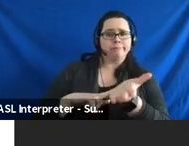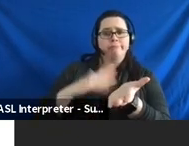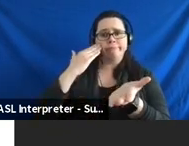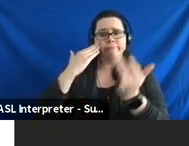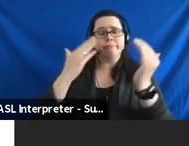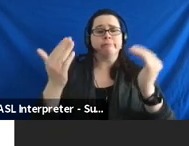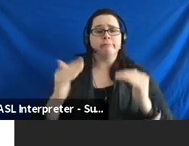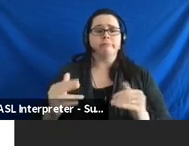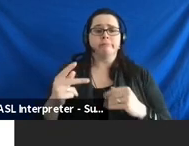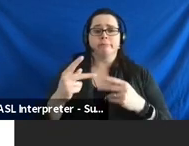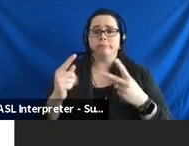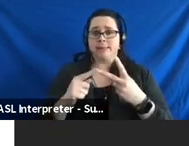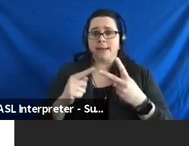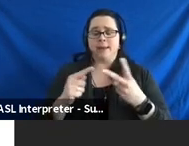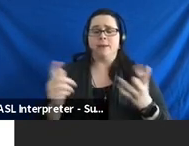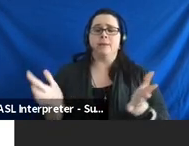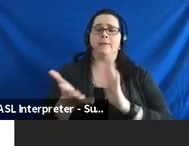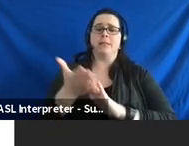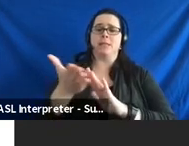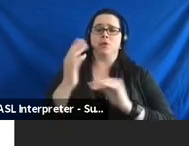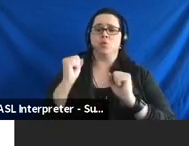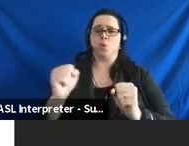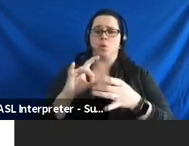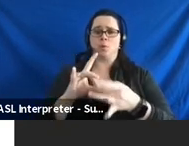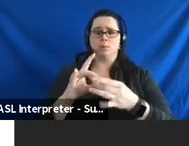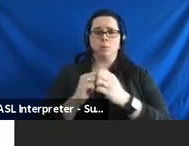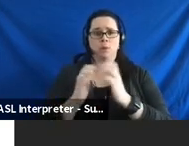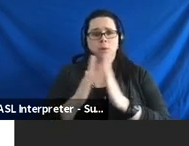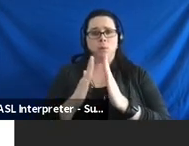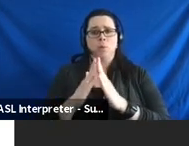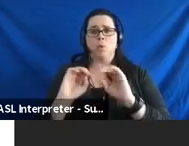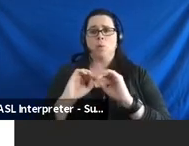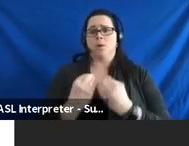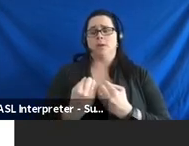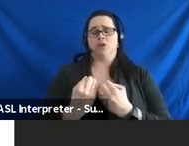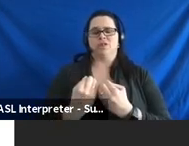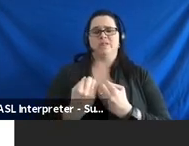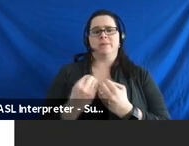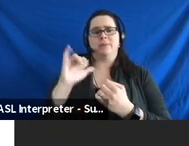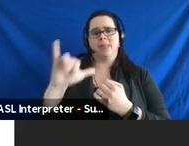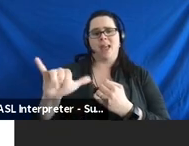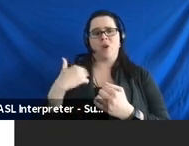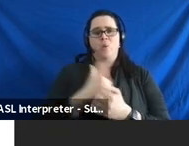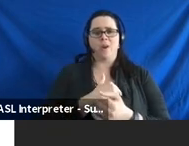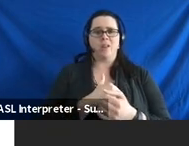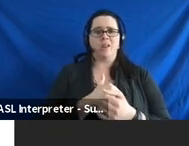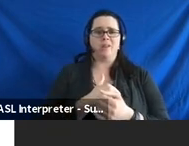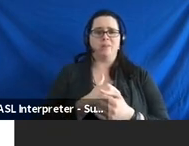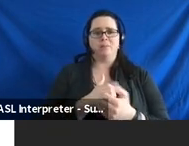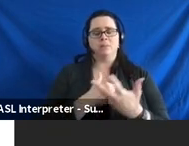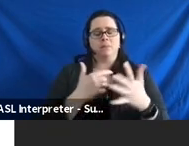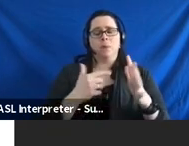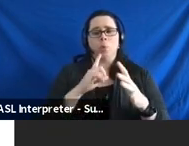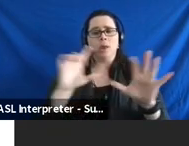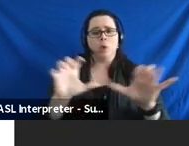And then the second one is to facilitate strong relationships with community organizations, which is something that we also really